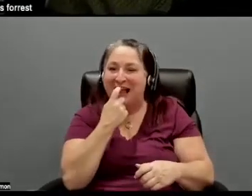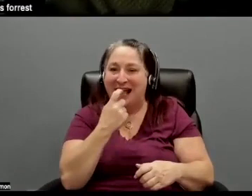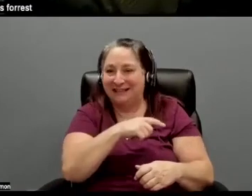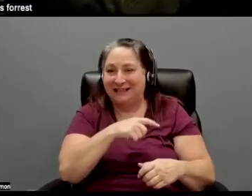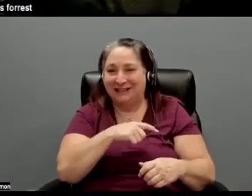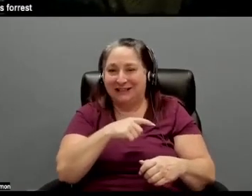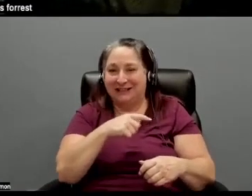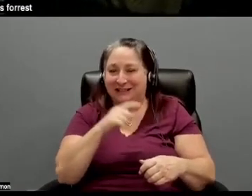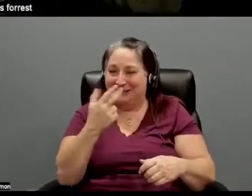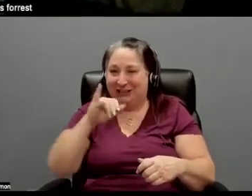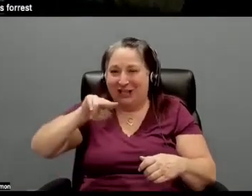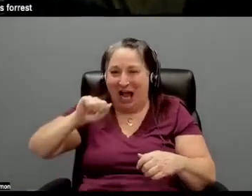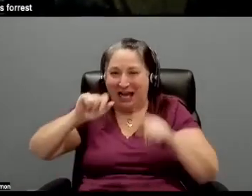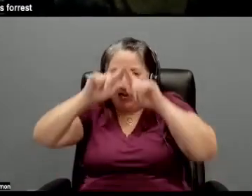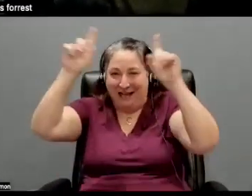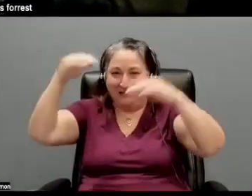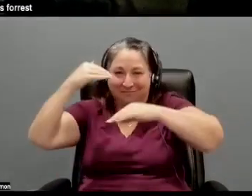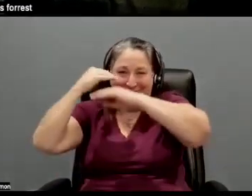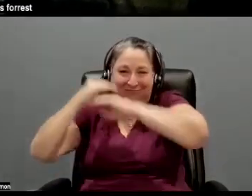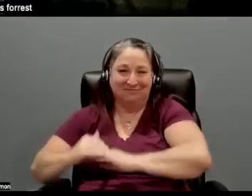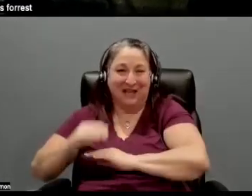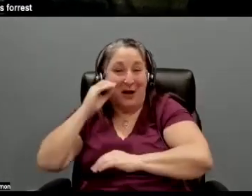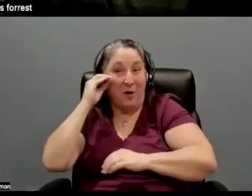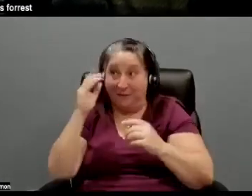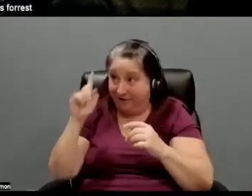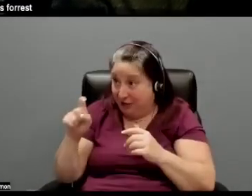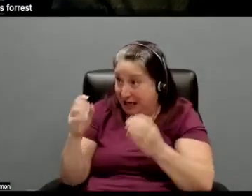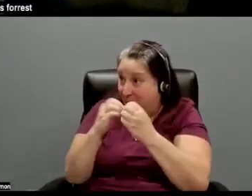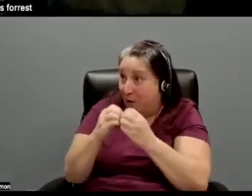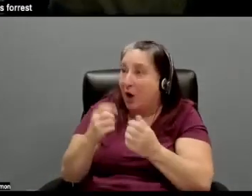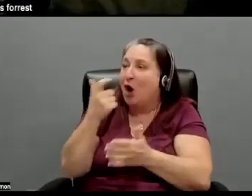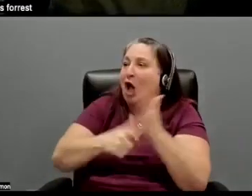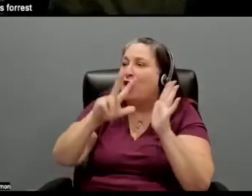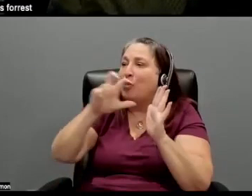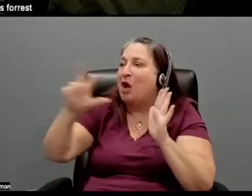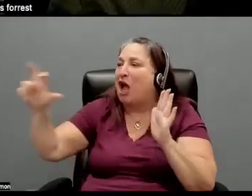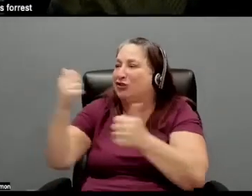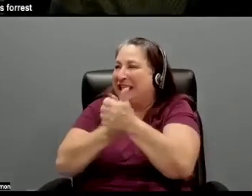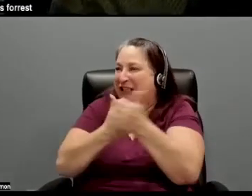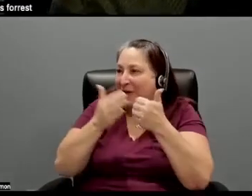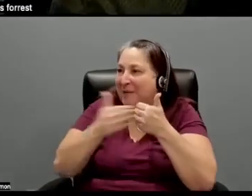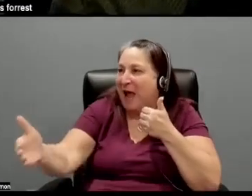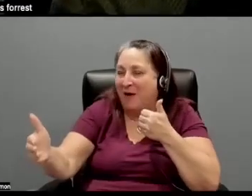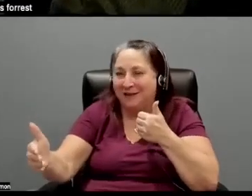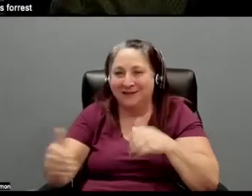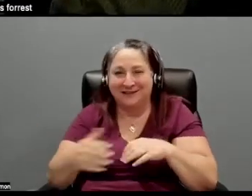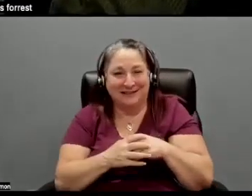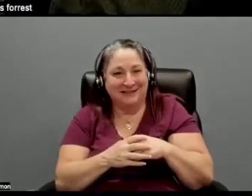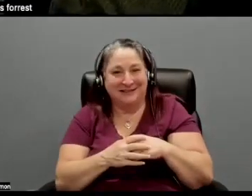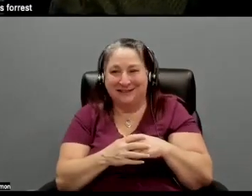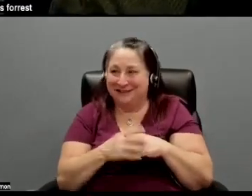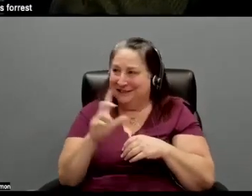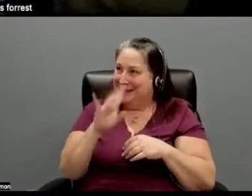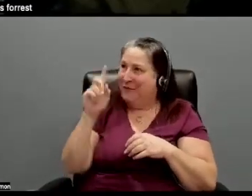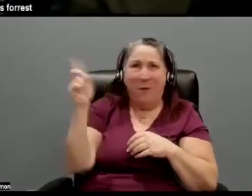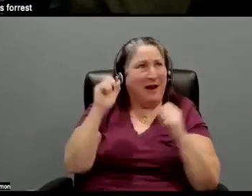need more of them, by the way, they're $300 each from now on. You know, sort like. That's what I was going to ask. Where do